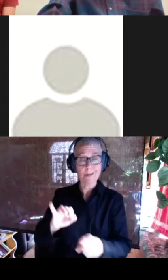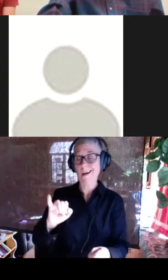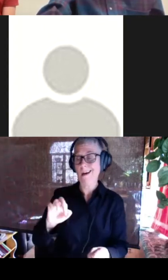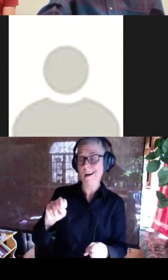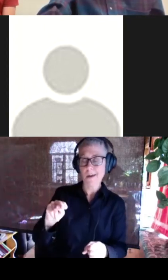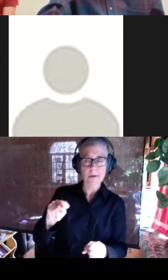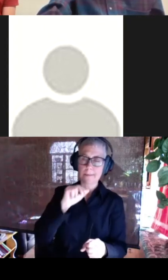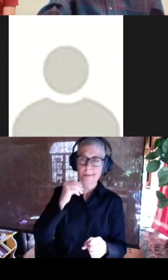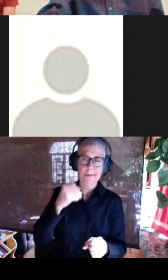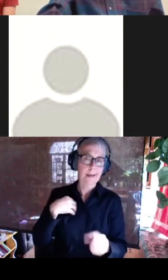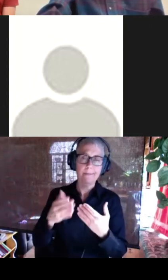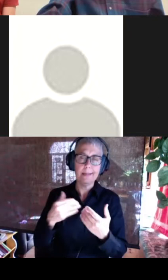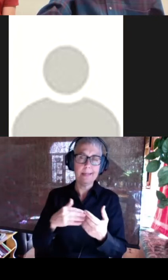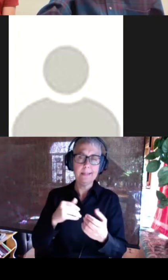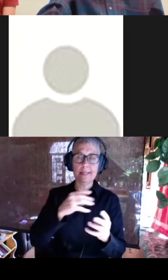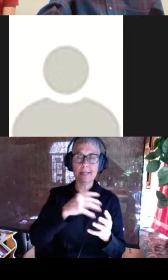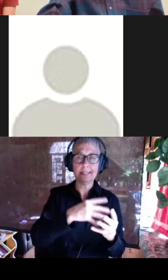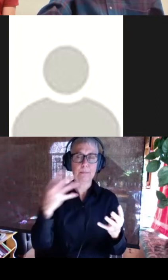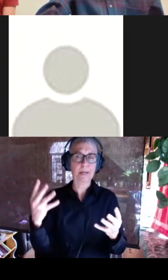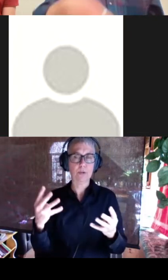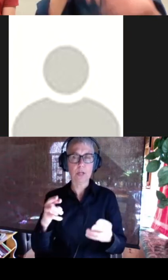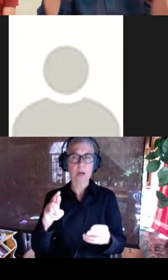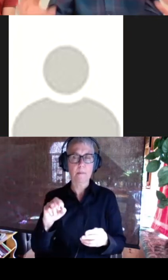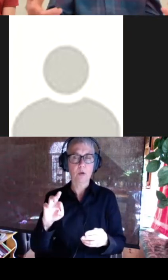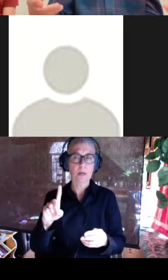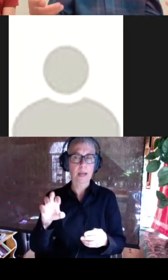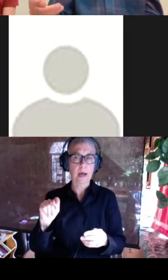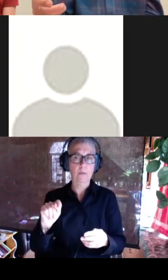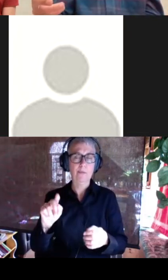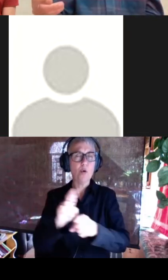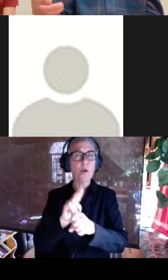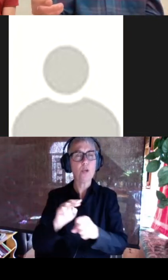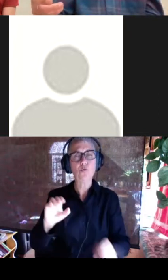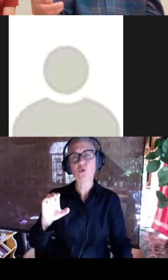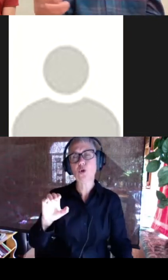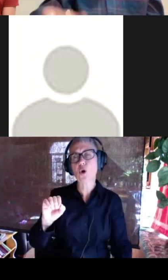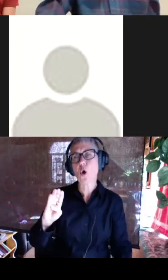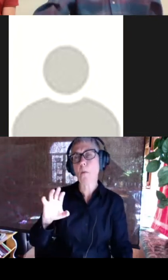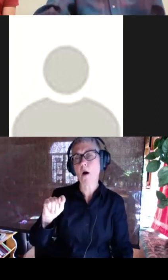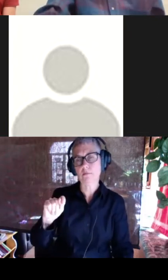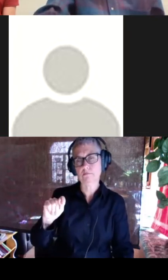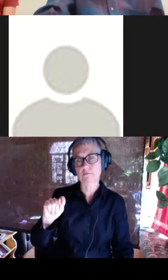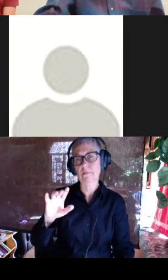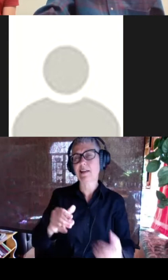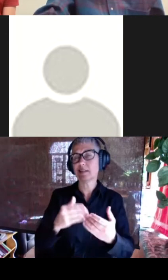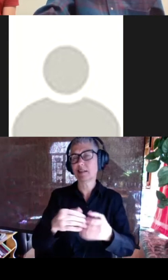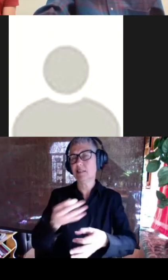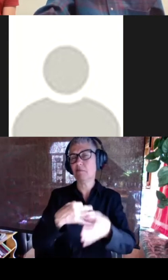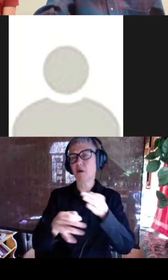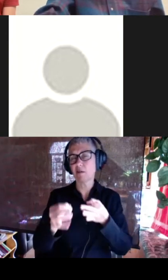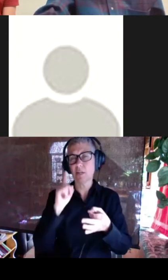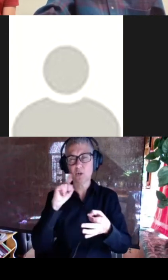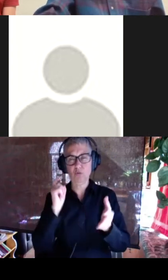an easy spectroscopic readout we used cobalt as kind of a proxy for the ability to bind iron um and